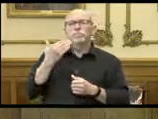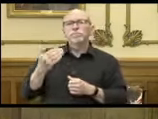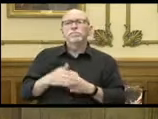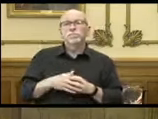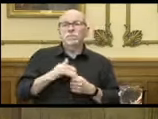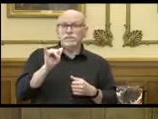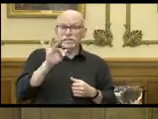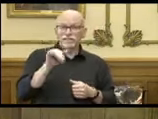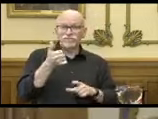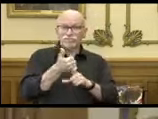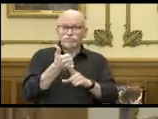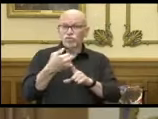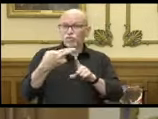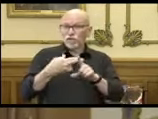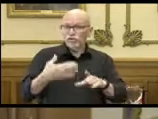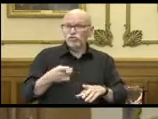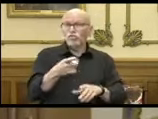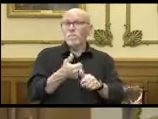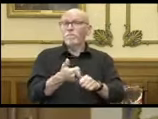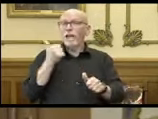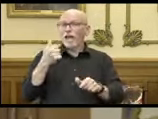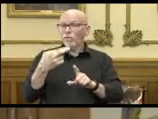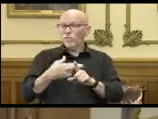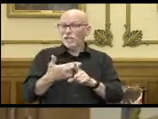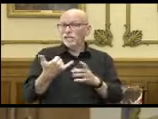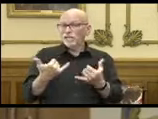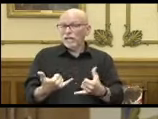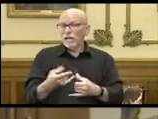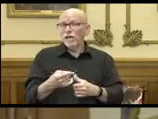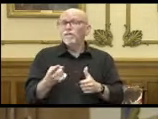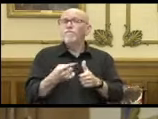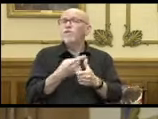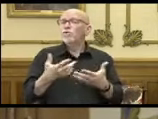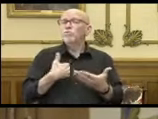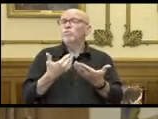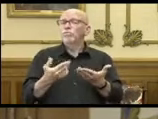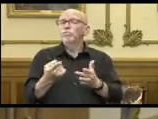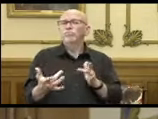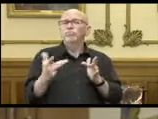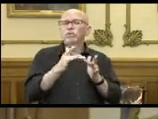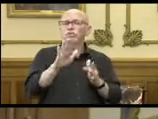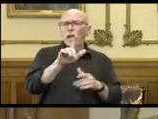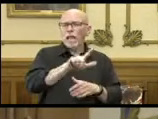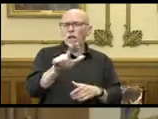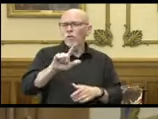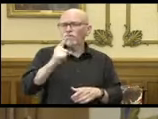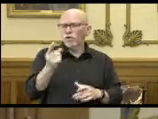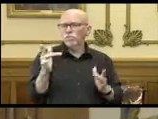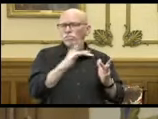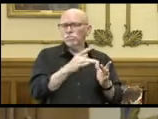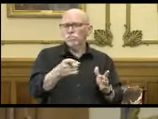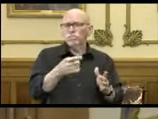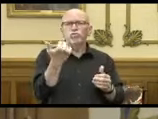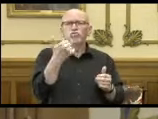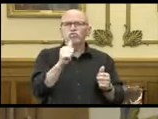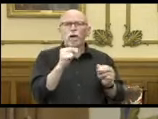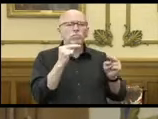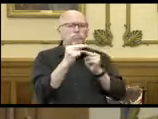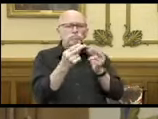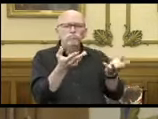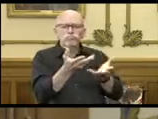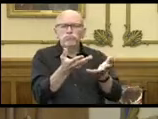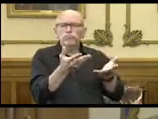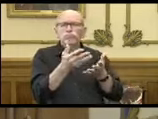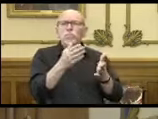If you are a renter and you are behind, first thing to do is to reach out to your landlord and to try to work out a payment